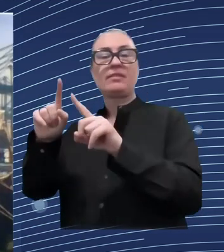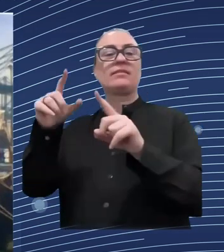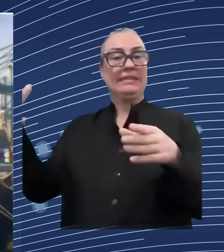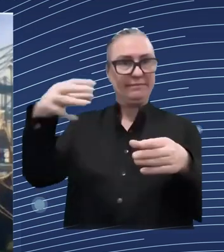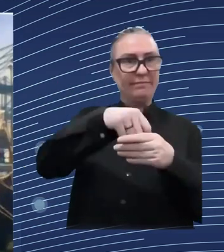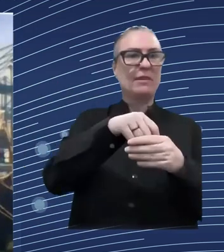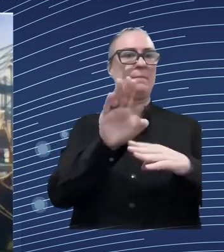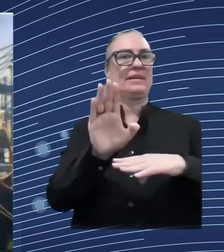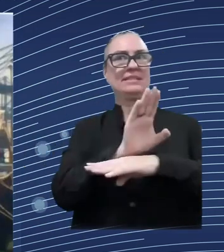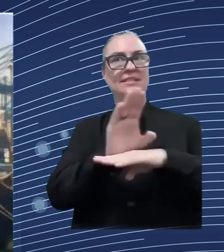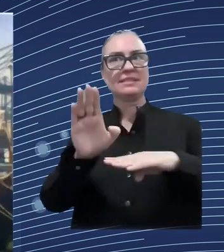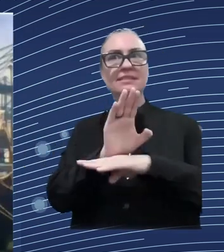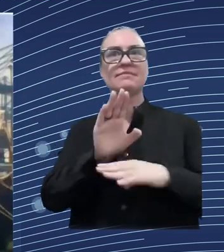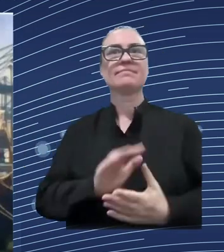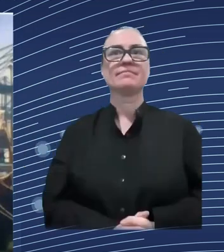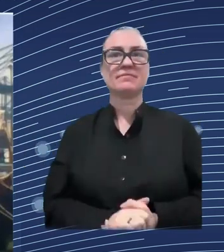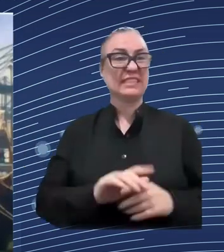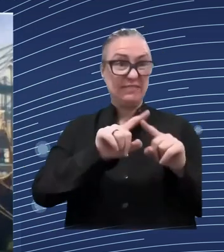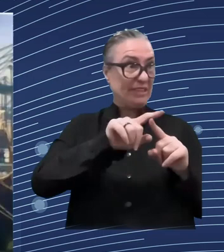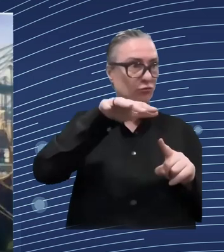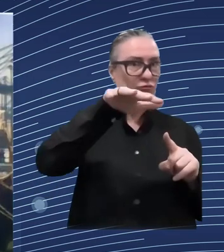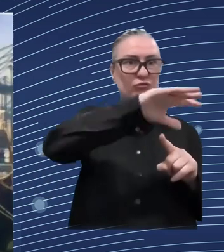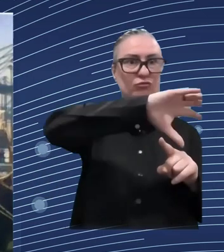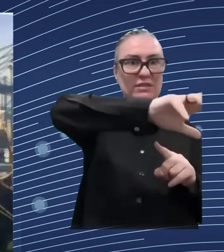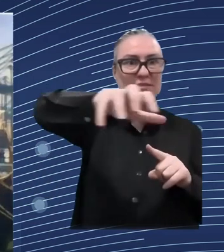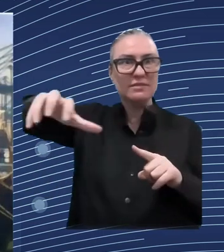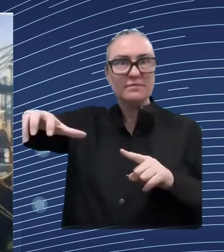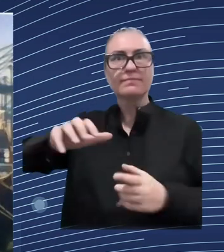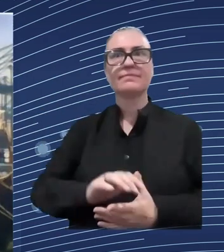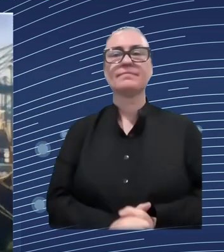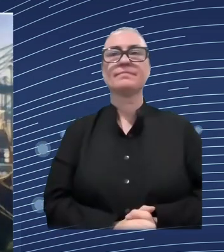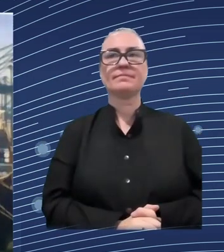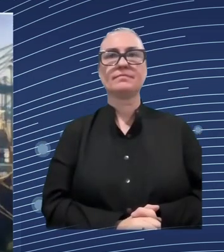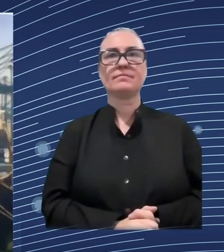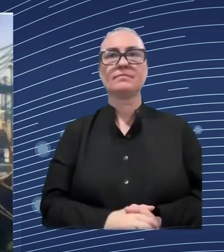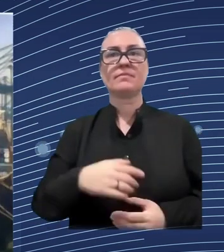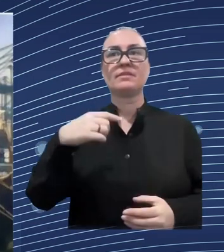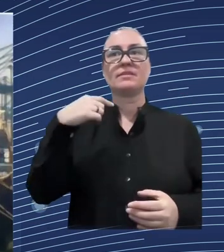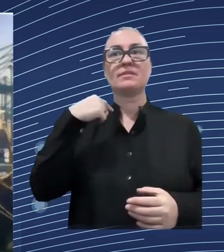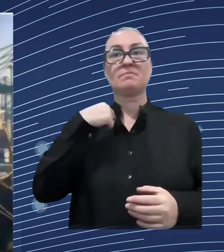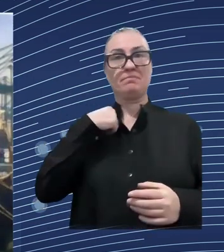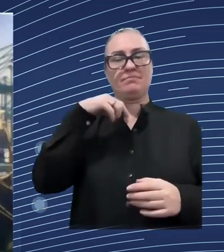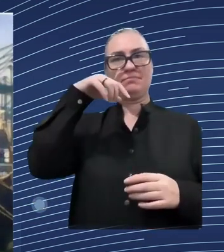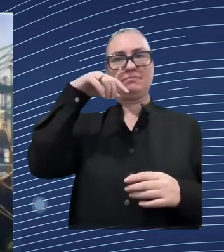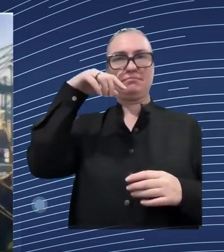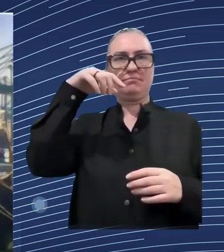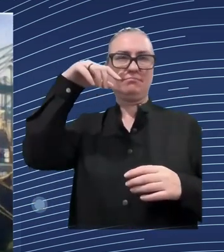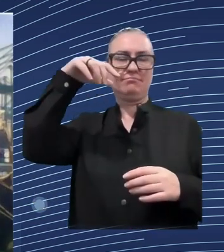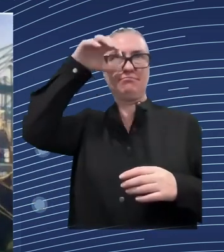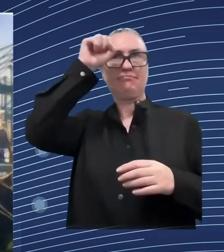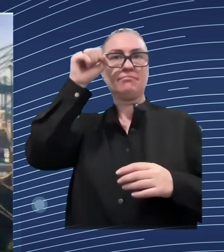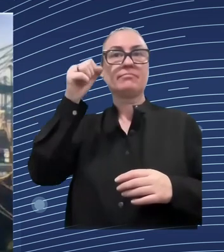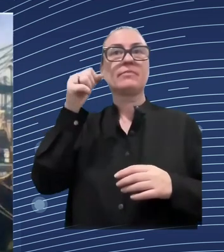open the big discussion but i think it was great you open it here in the panel as well thank you thank you very much for adding to that